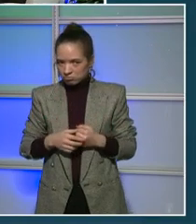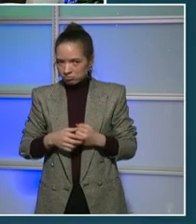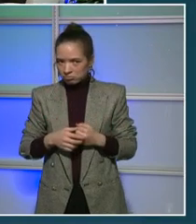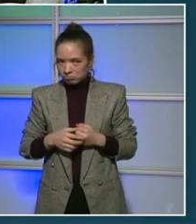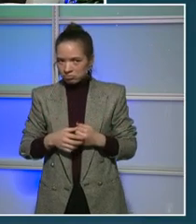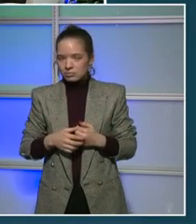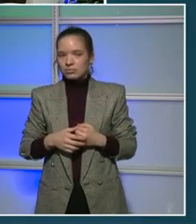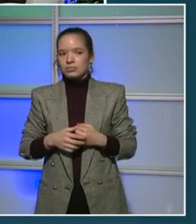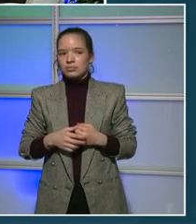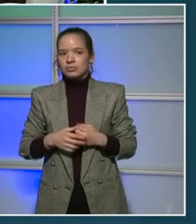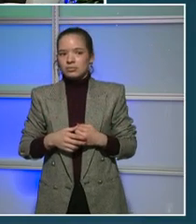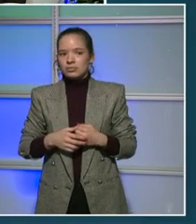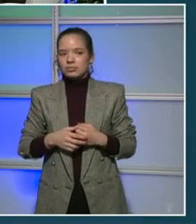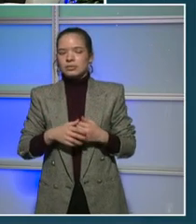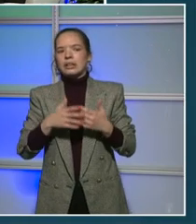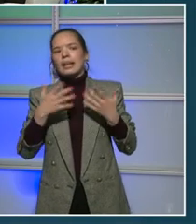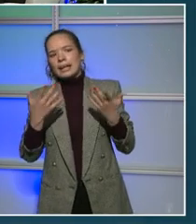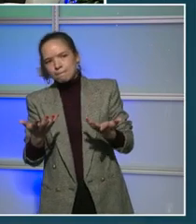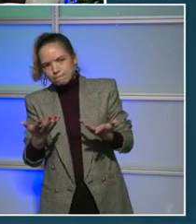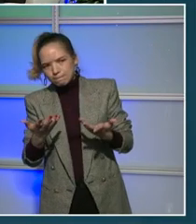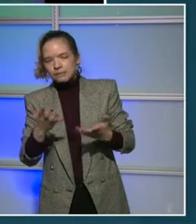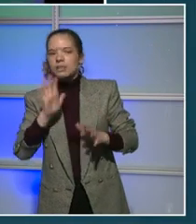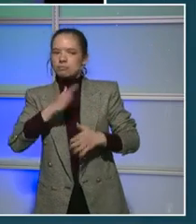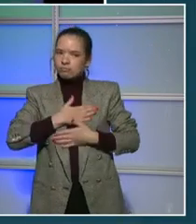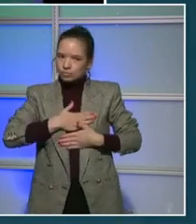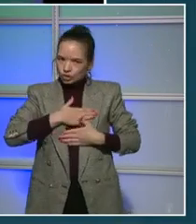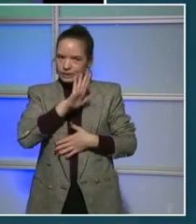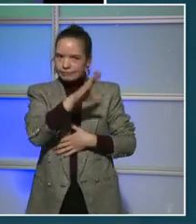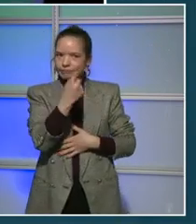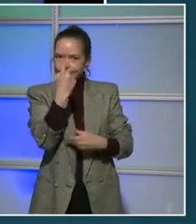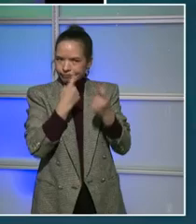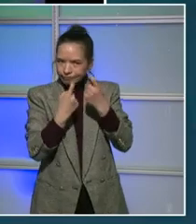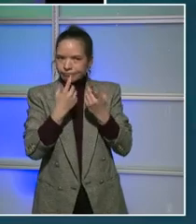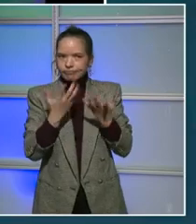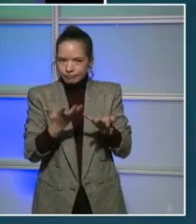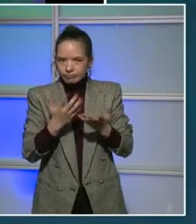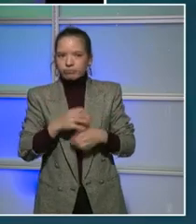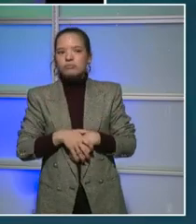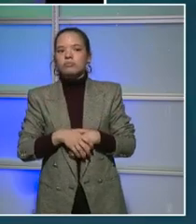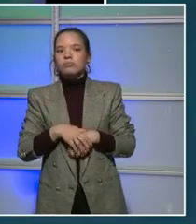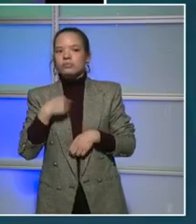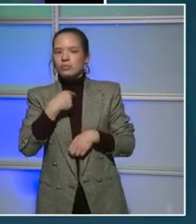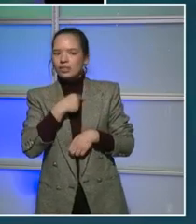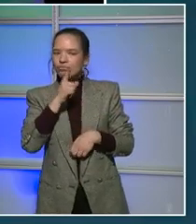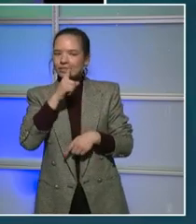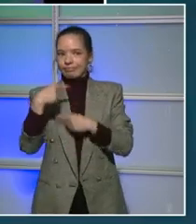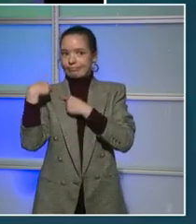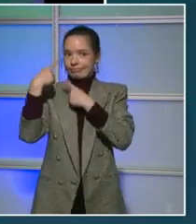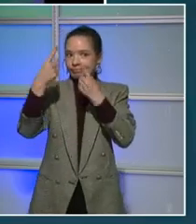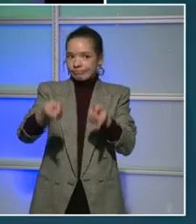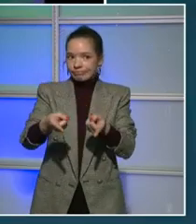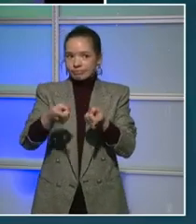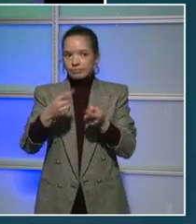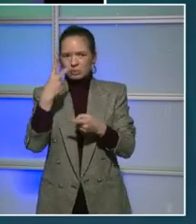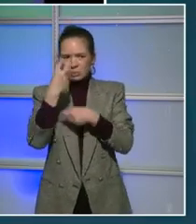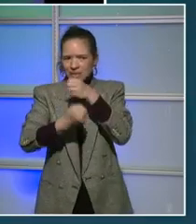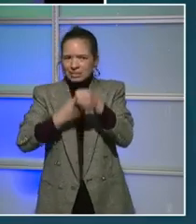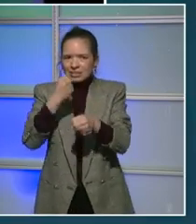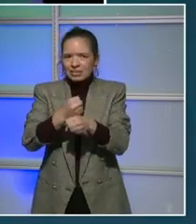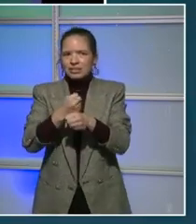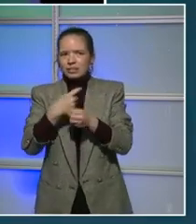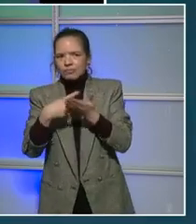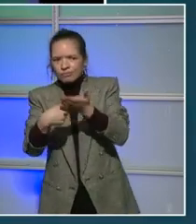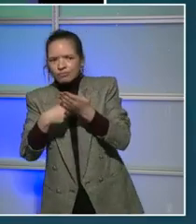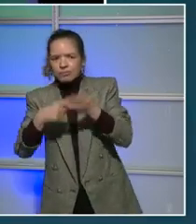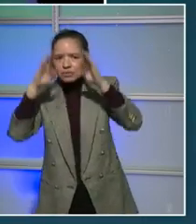Well, I so appreciate that question. And we have spent the last two years focused on